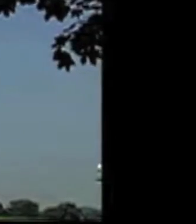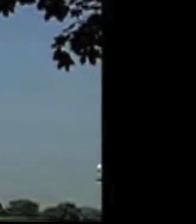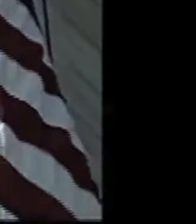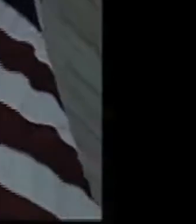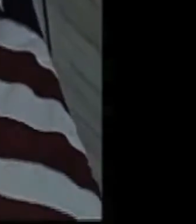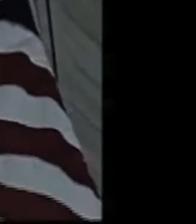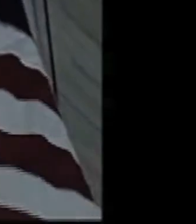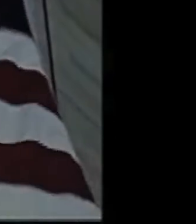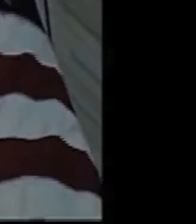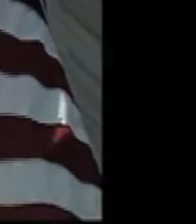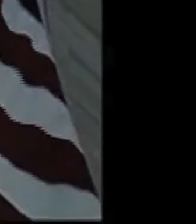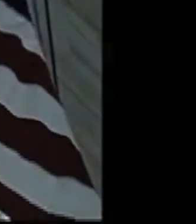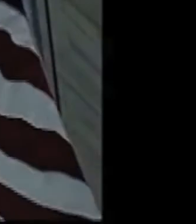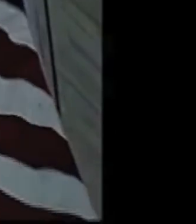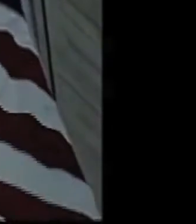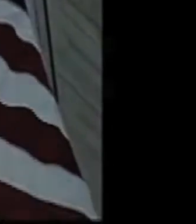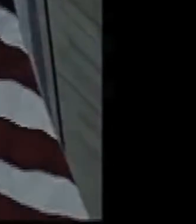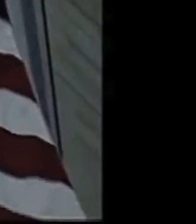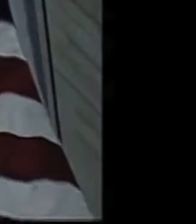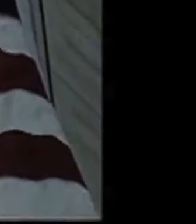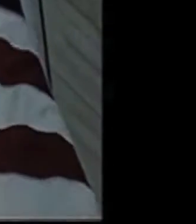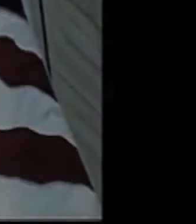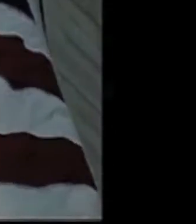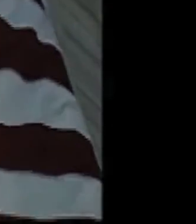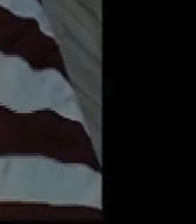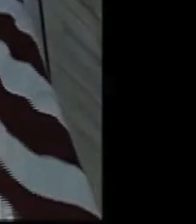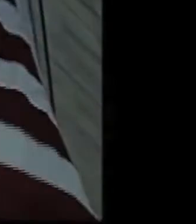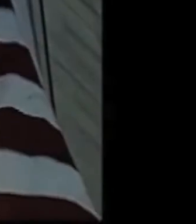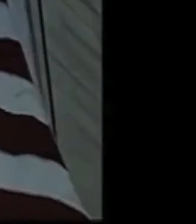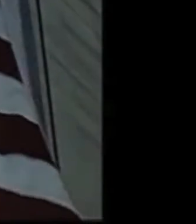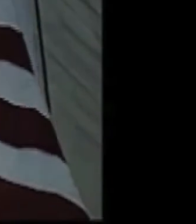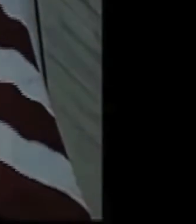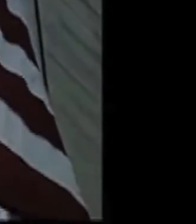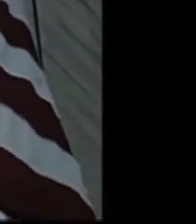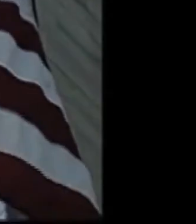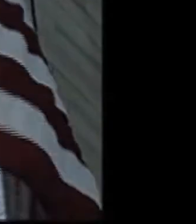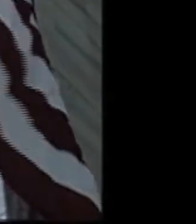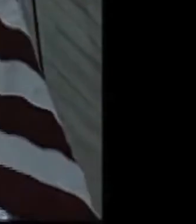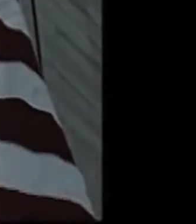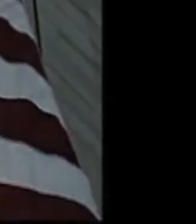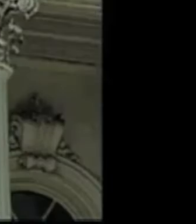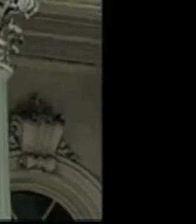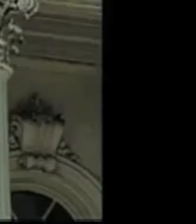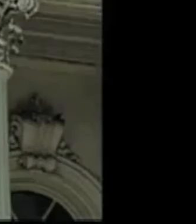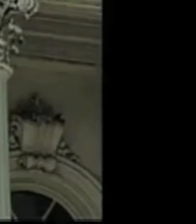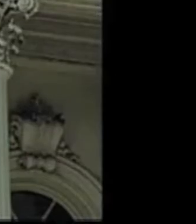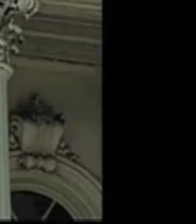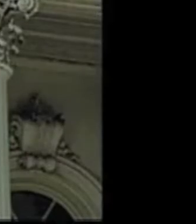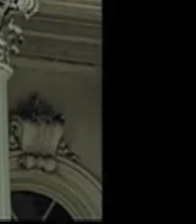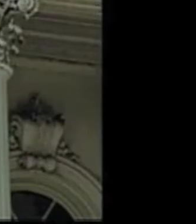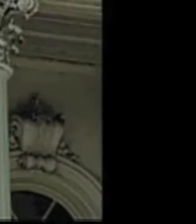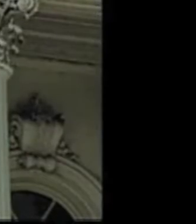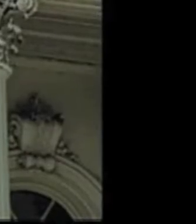I pledge allegiance to the flag of the United States of America and to the republic for which it stands,